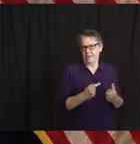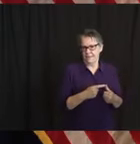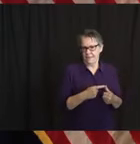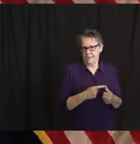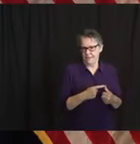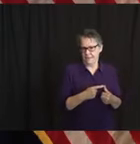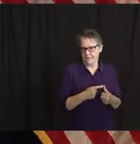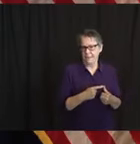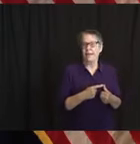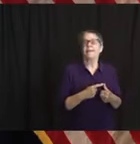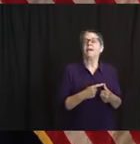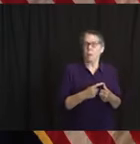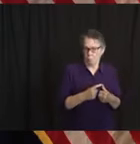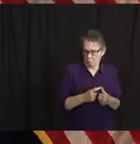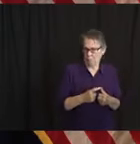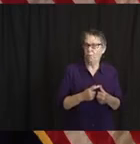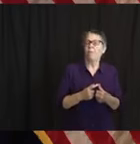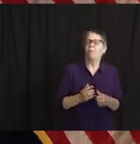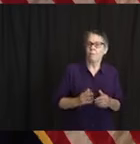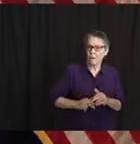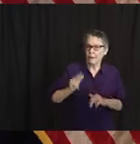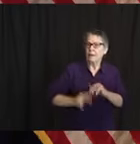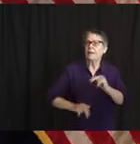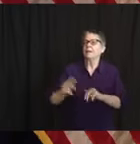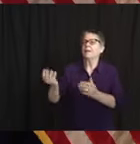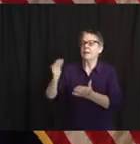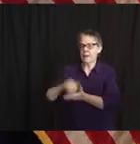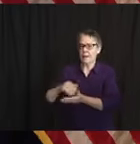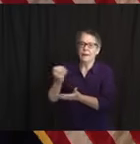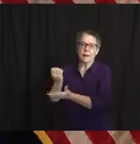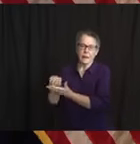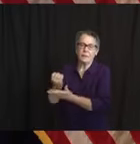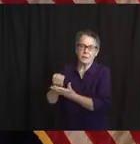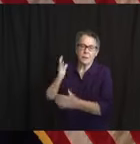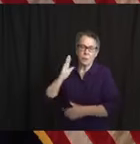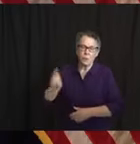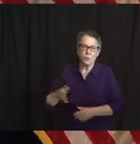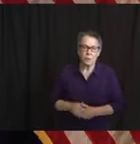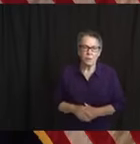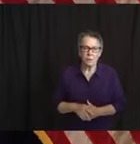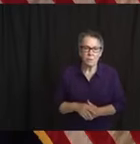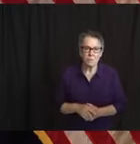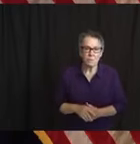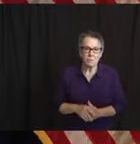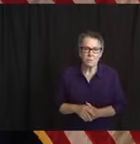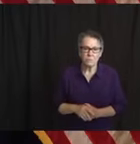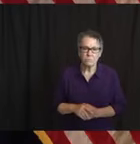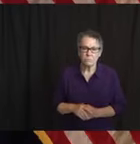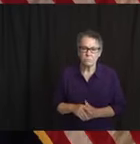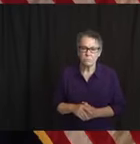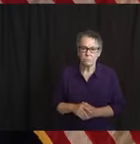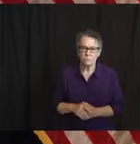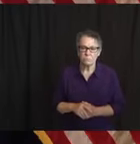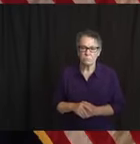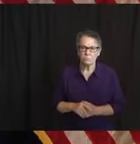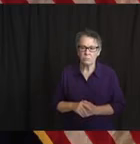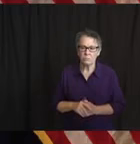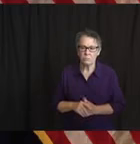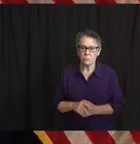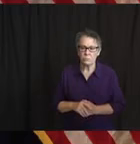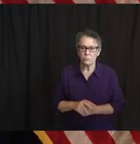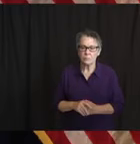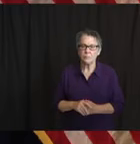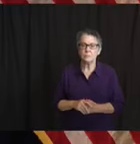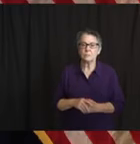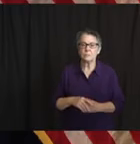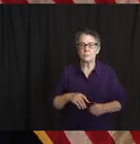is quite clear as it represents itself to us. And inside, no ventilation, close contact